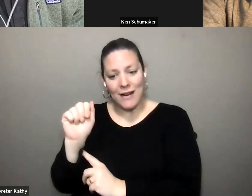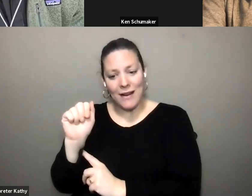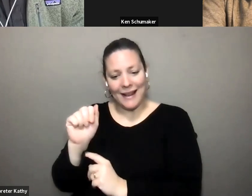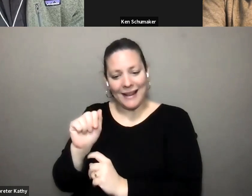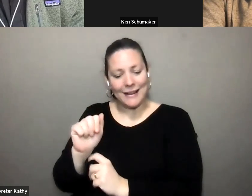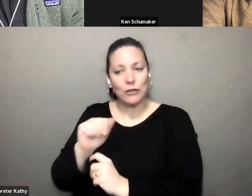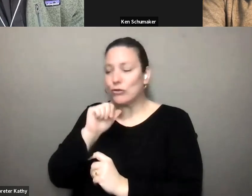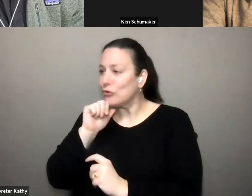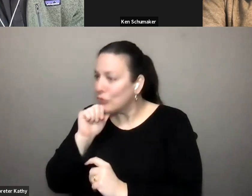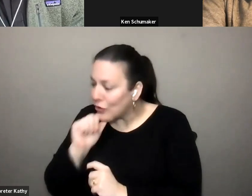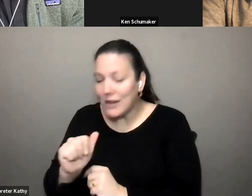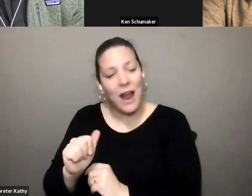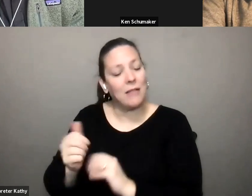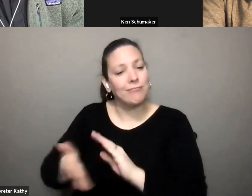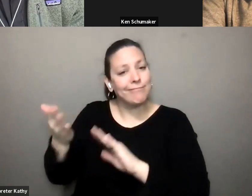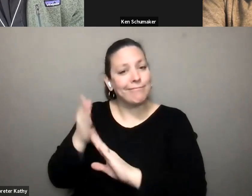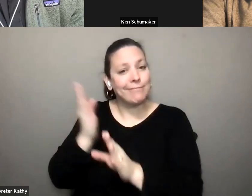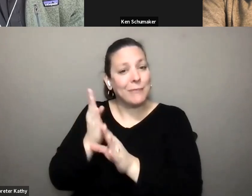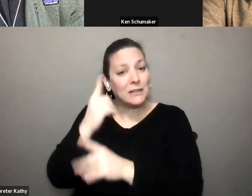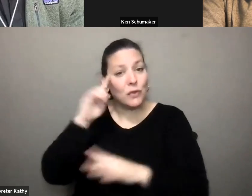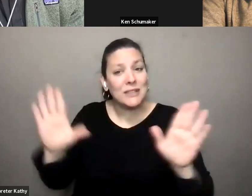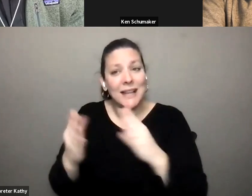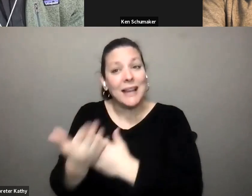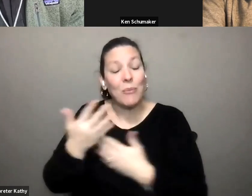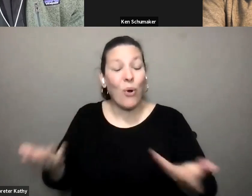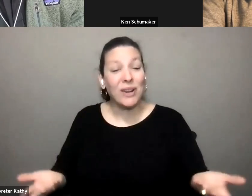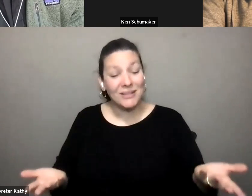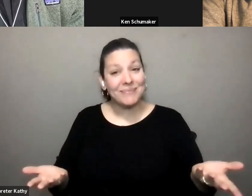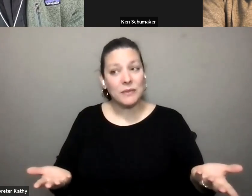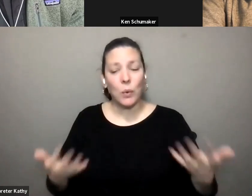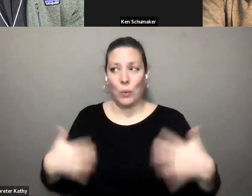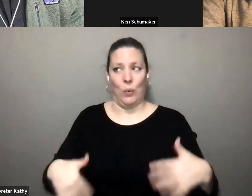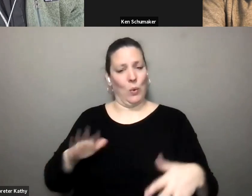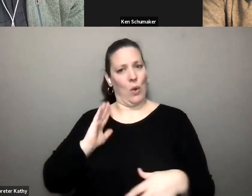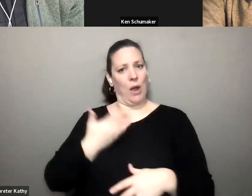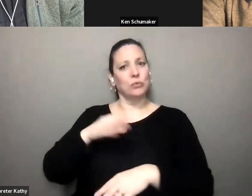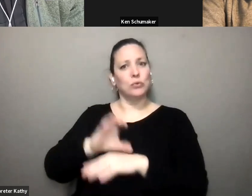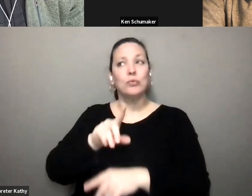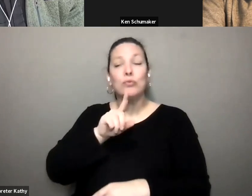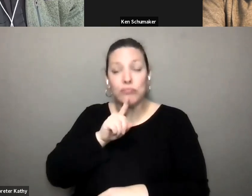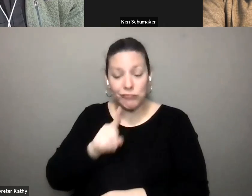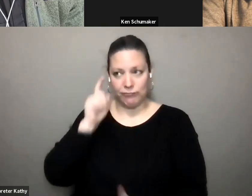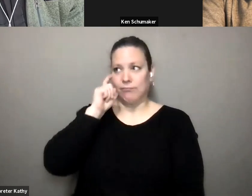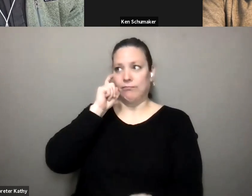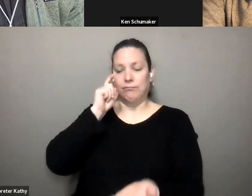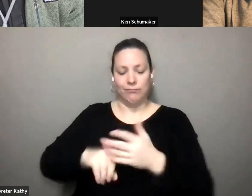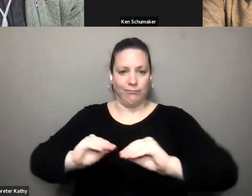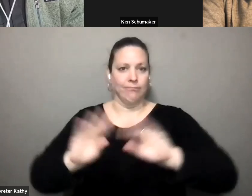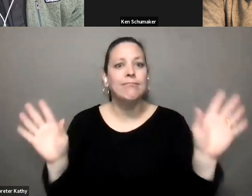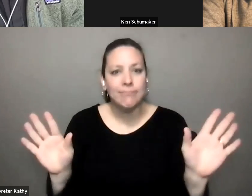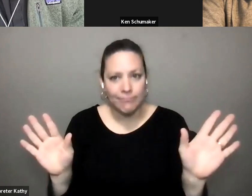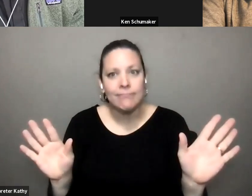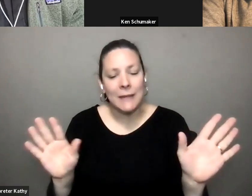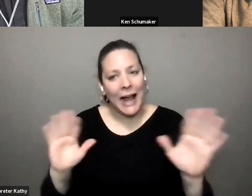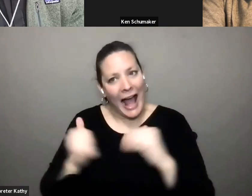not run buses on sunday mornings uh we could see the effects um it uh